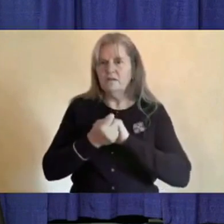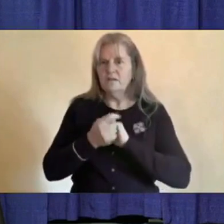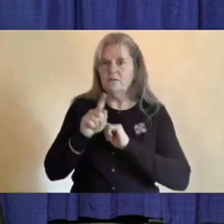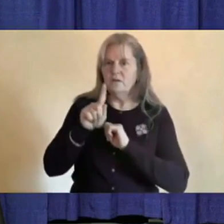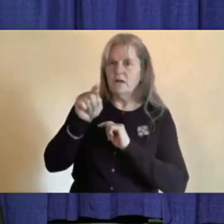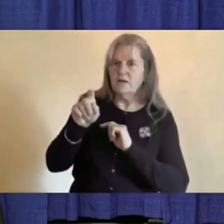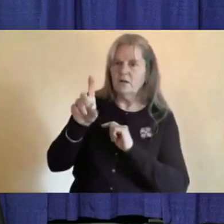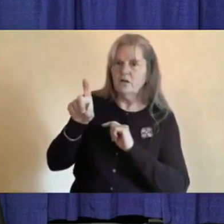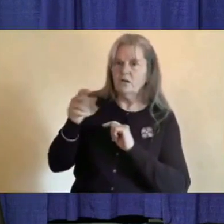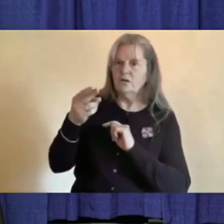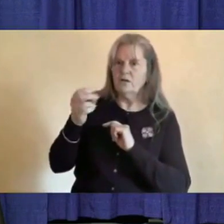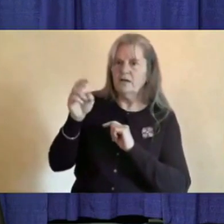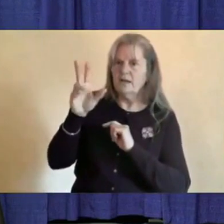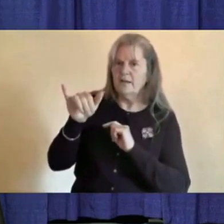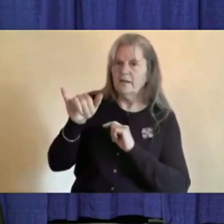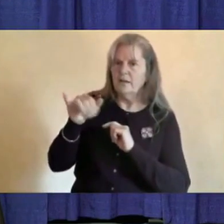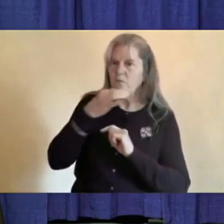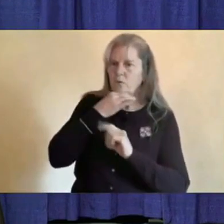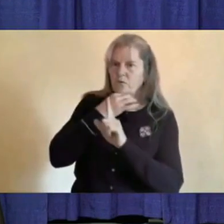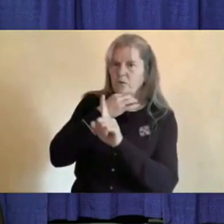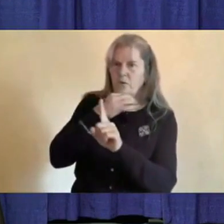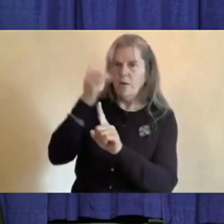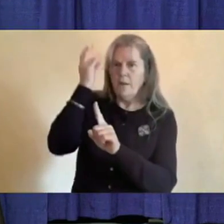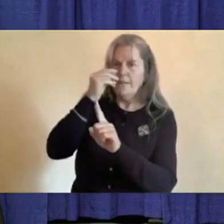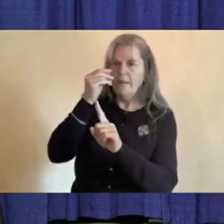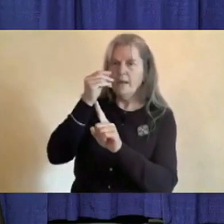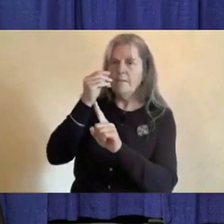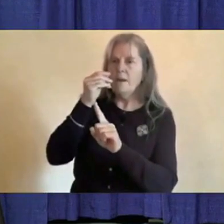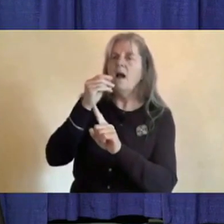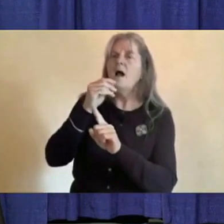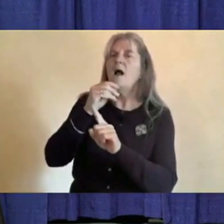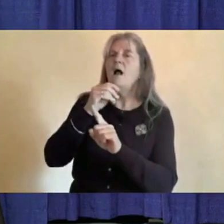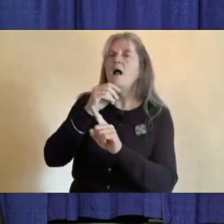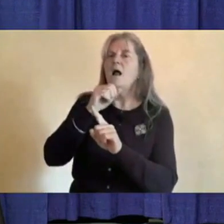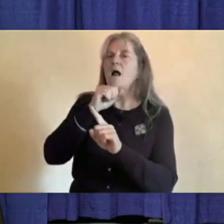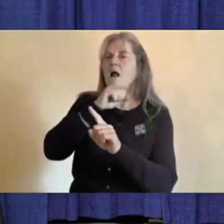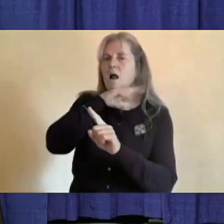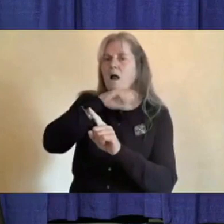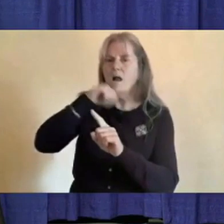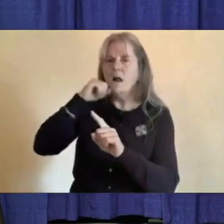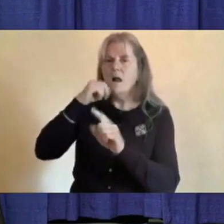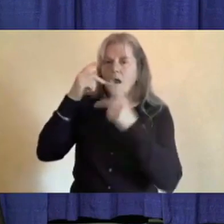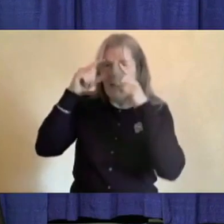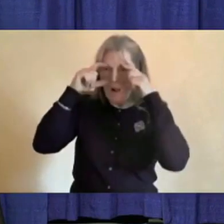started thinking about Halloween and what rules are going to be in place for that moment?